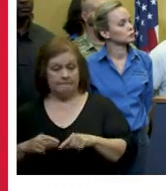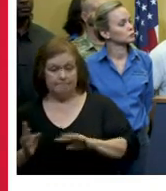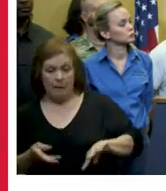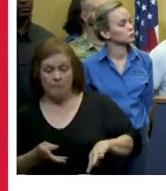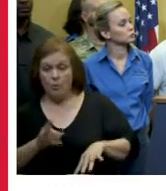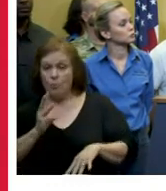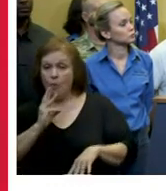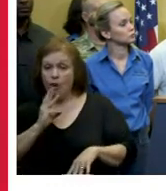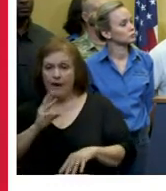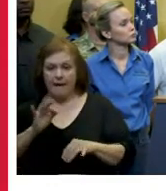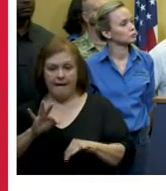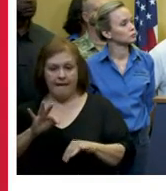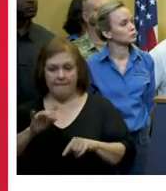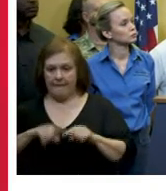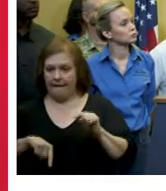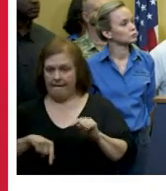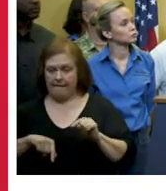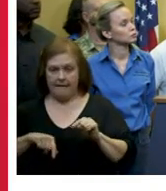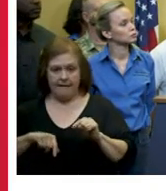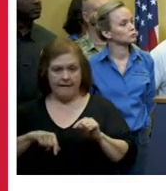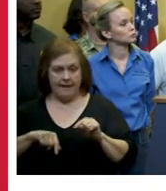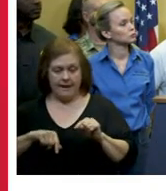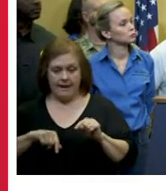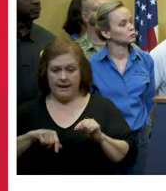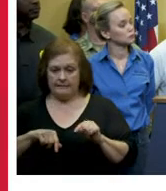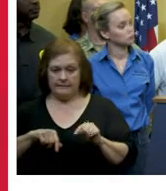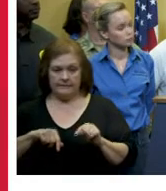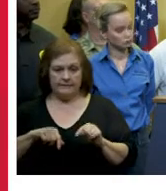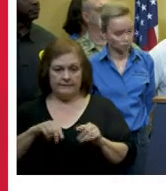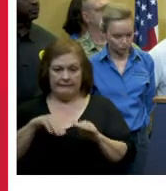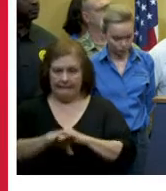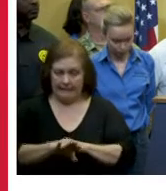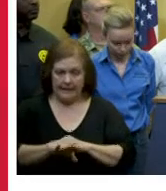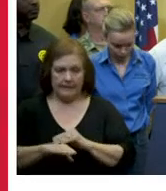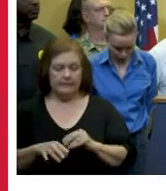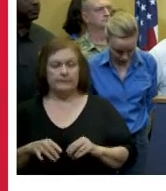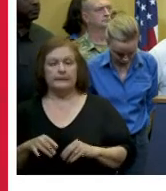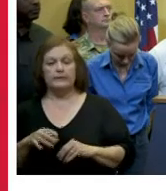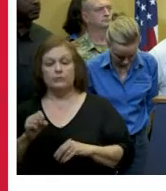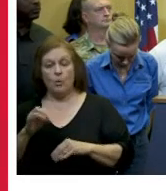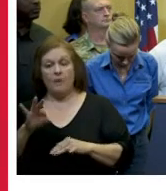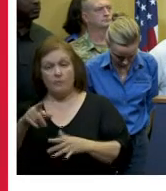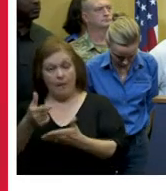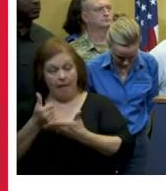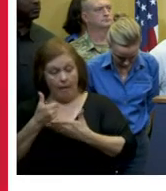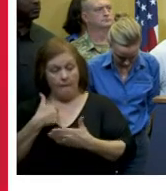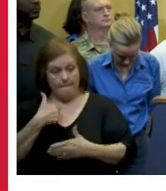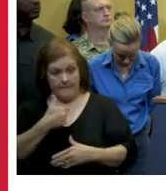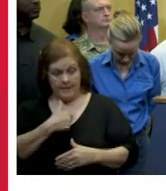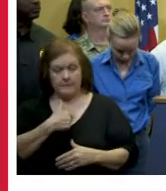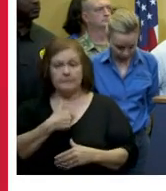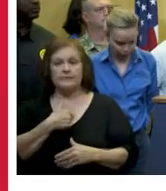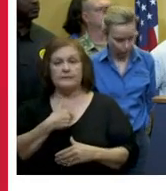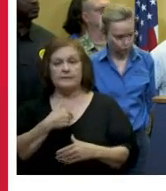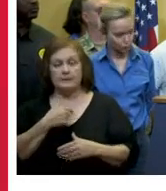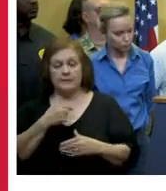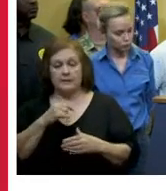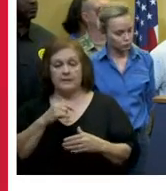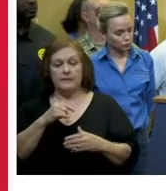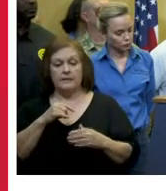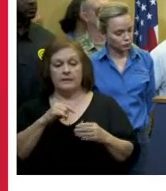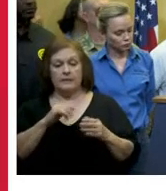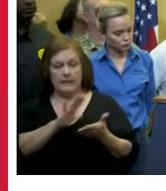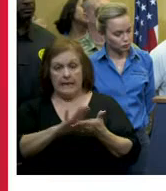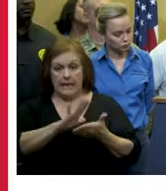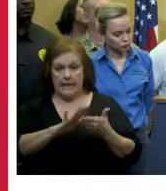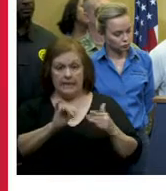residents businesses to get that stuff out of catch basins make it easy get that water there and the city will ensure that those catch basins